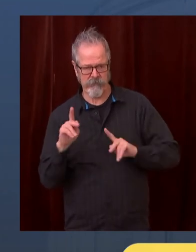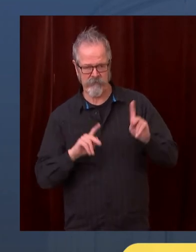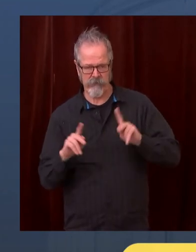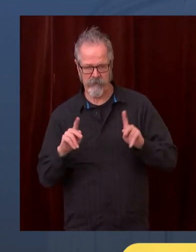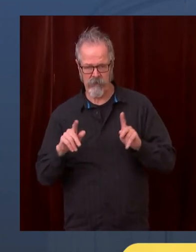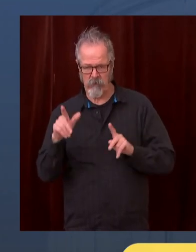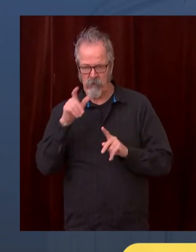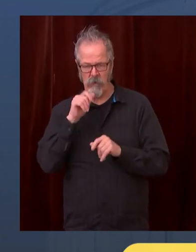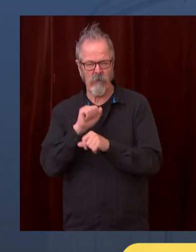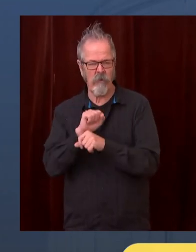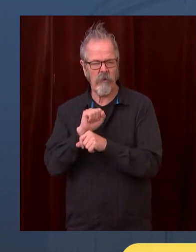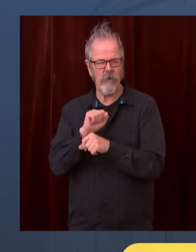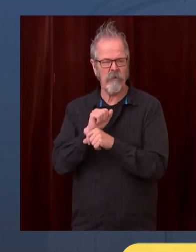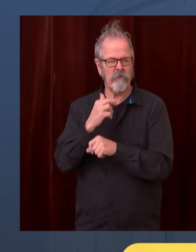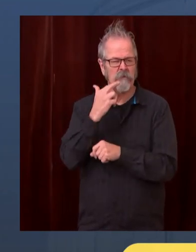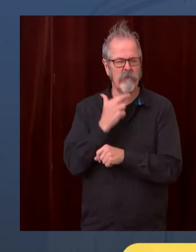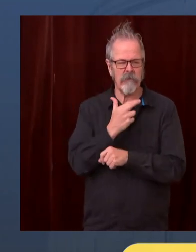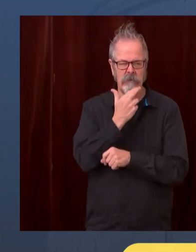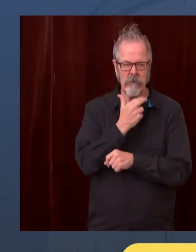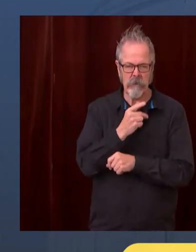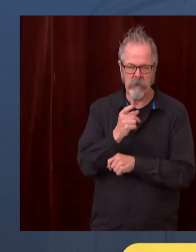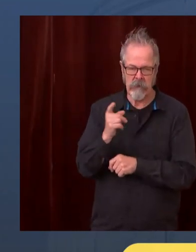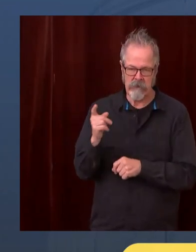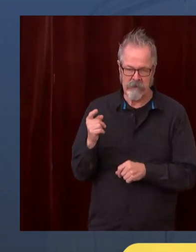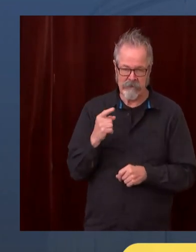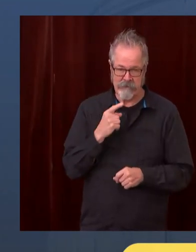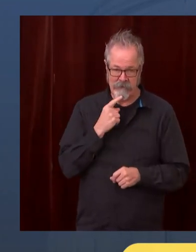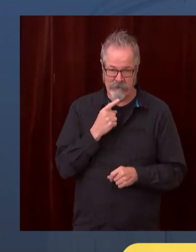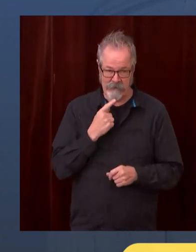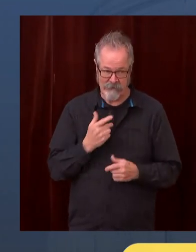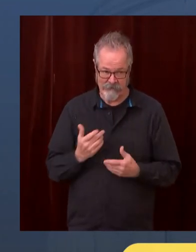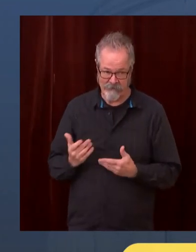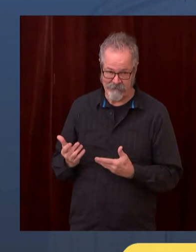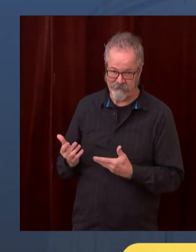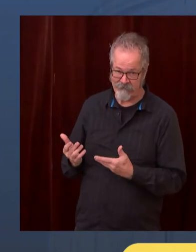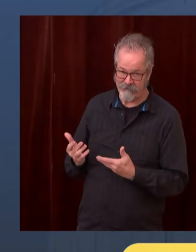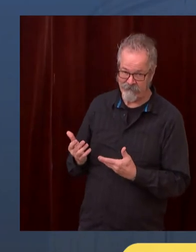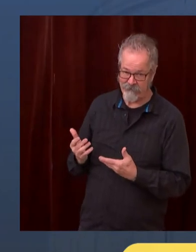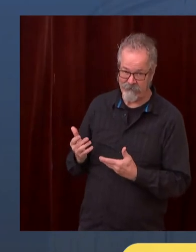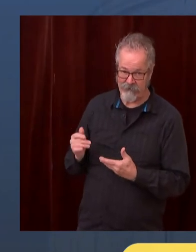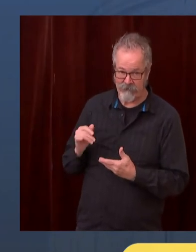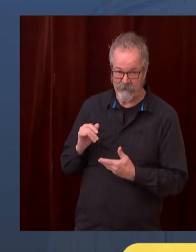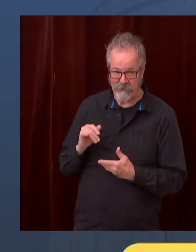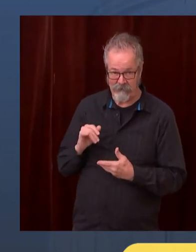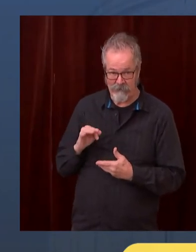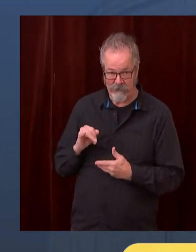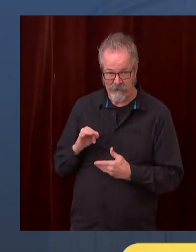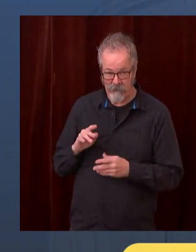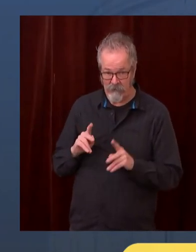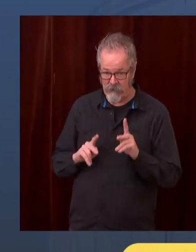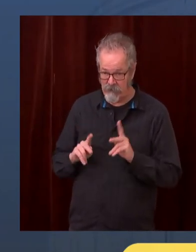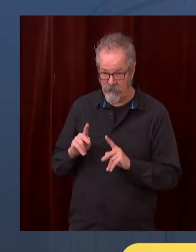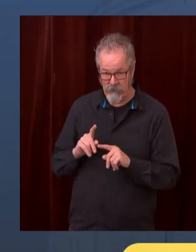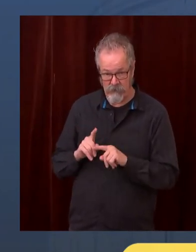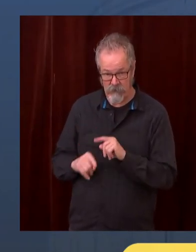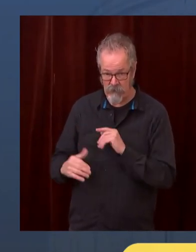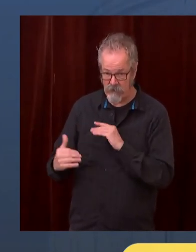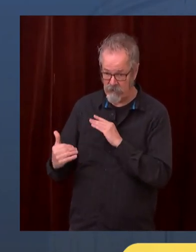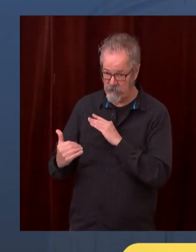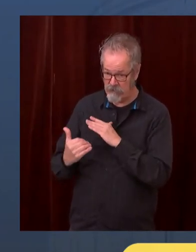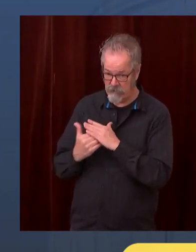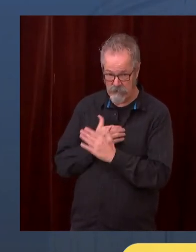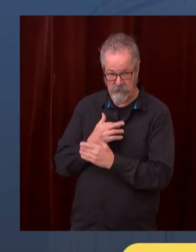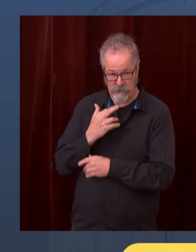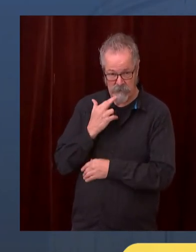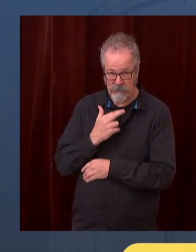where there are certain restrictions already and certain cleanliness protocols. They're going to go to other people's